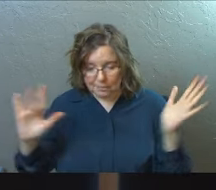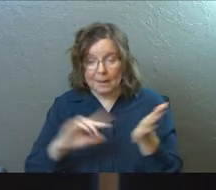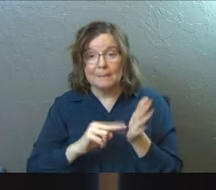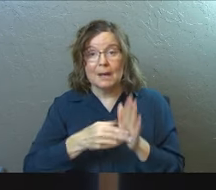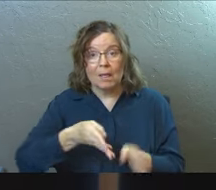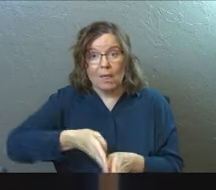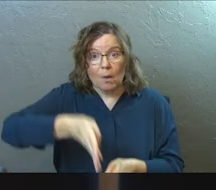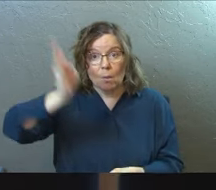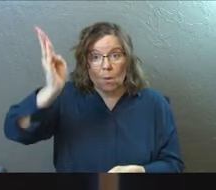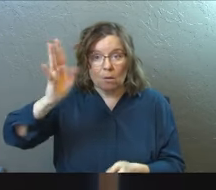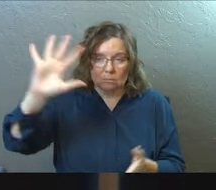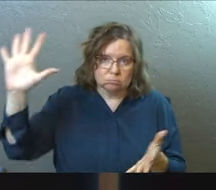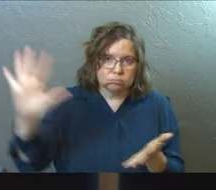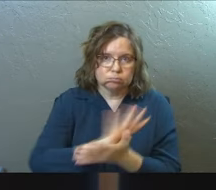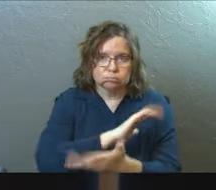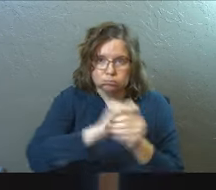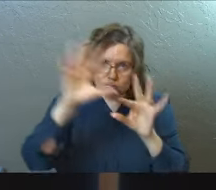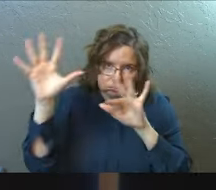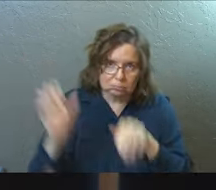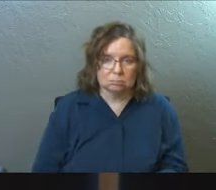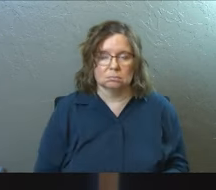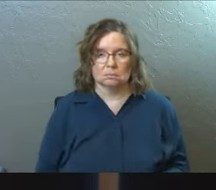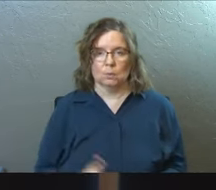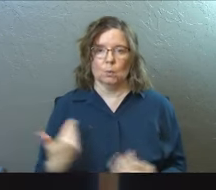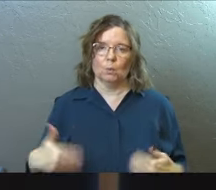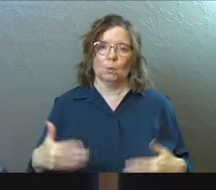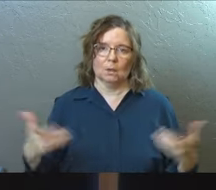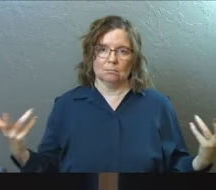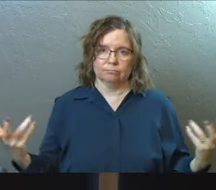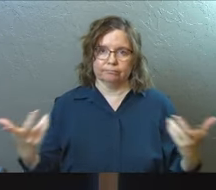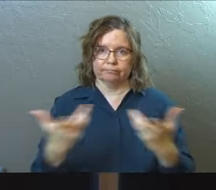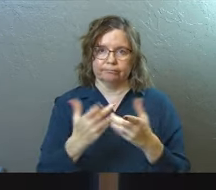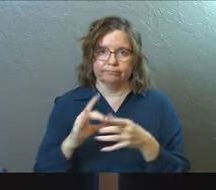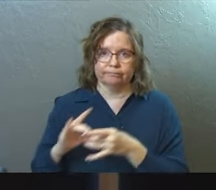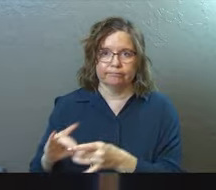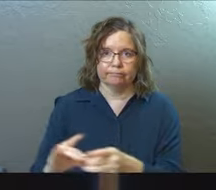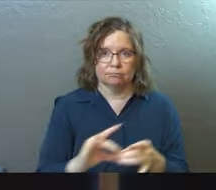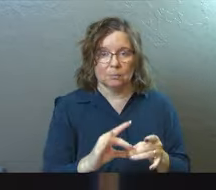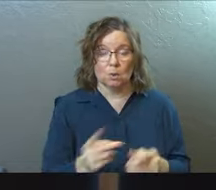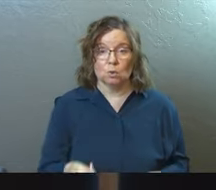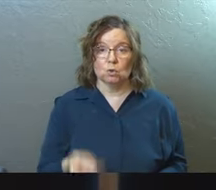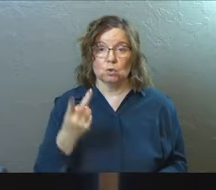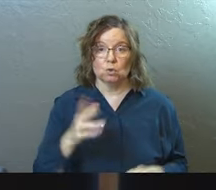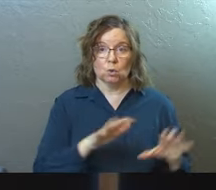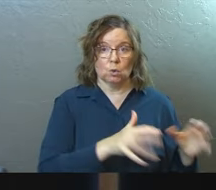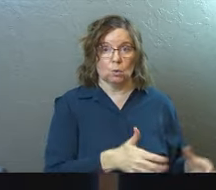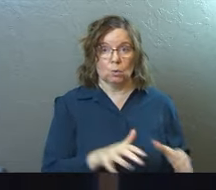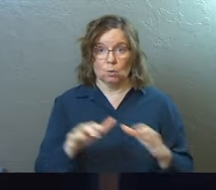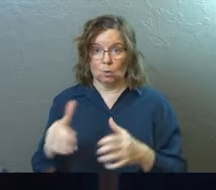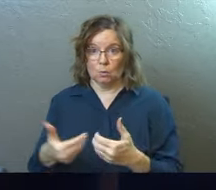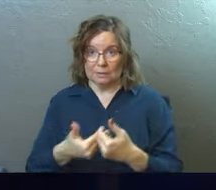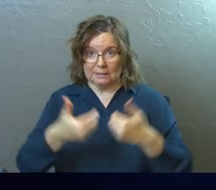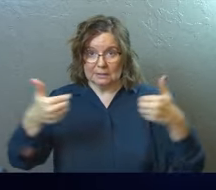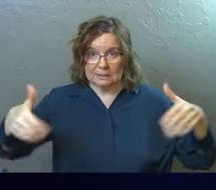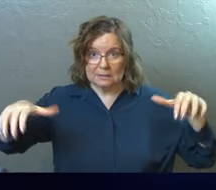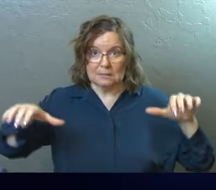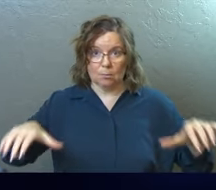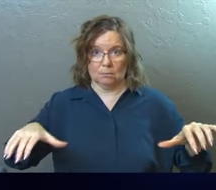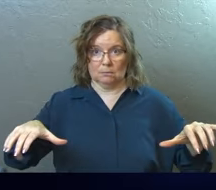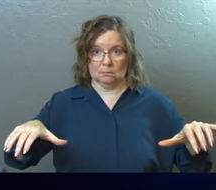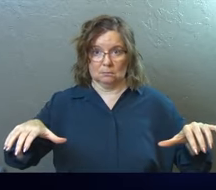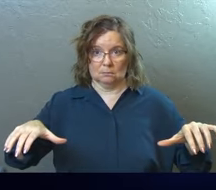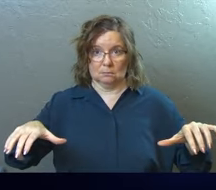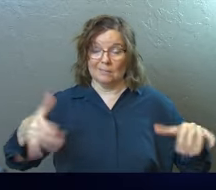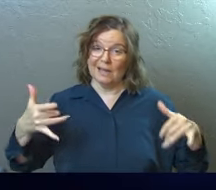That's a lot to unpack. Two groups of people and they were separated in those